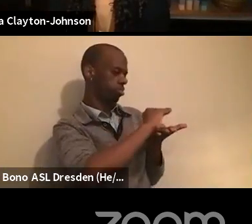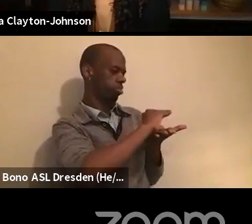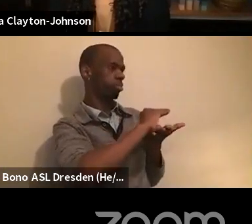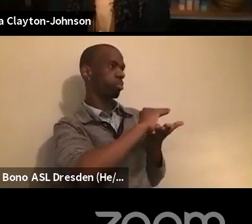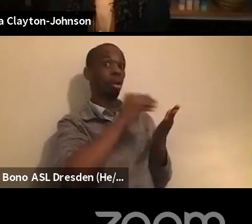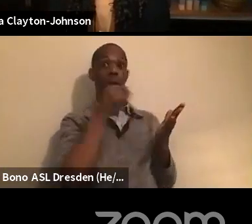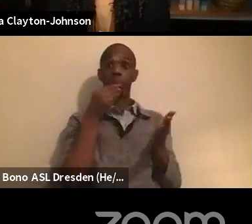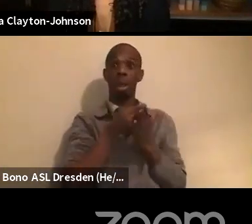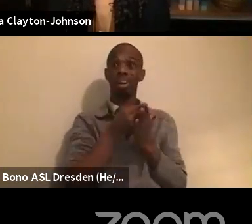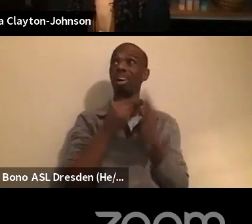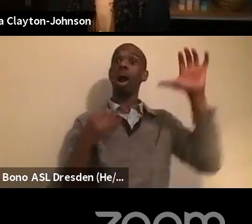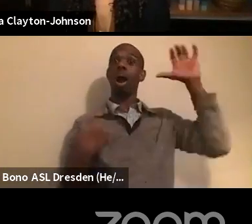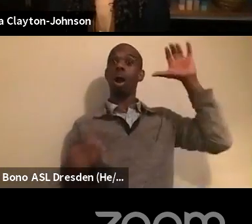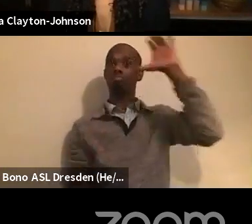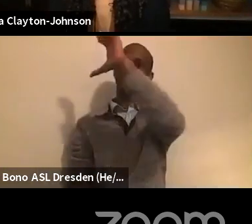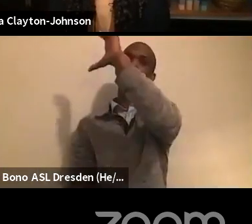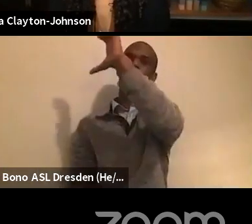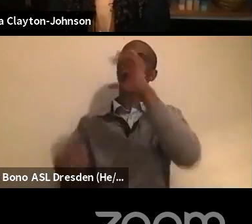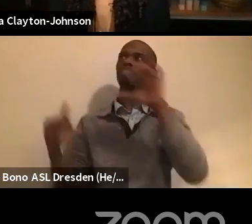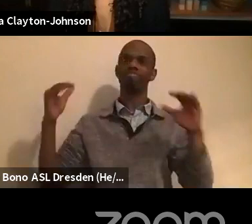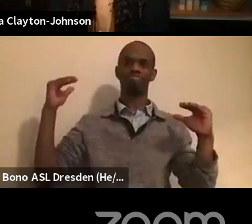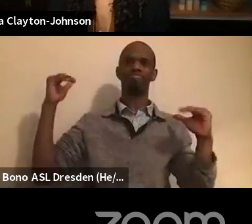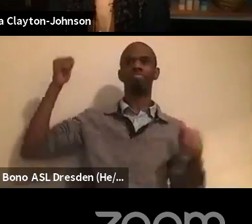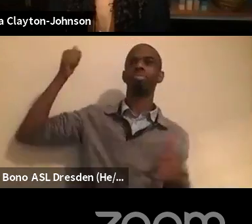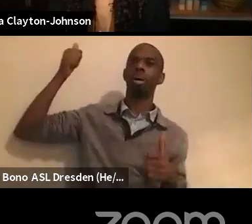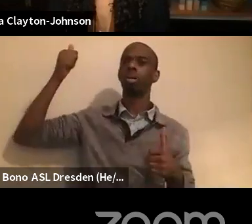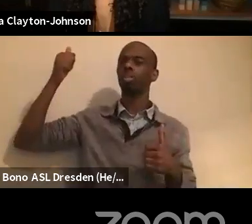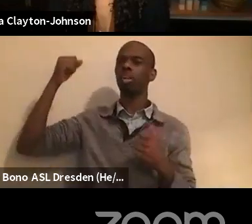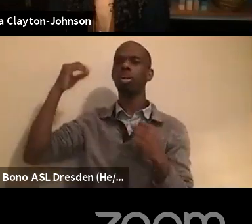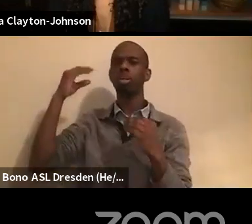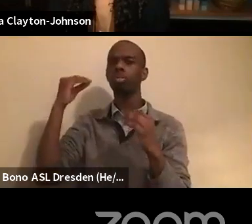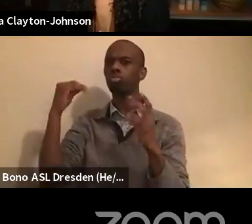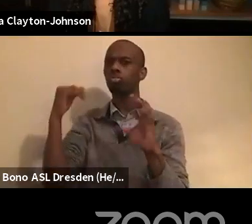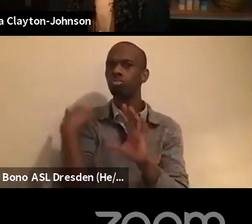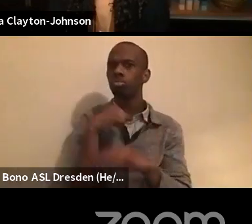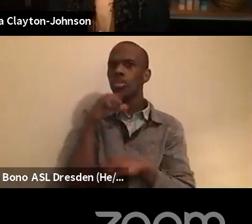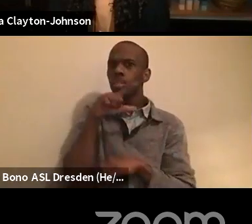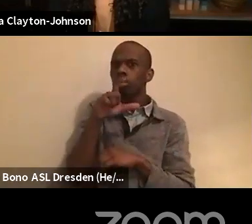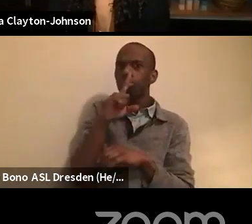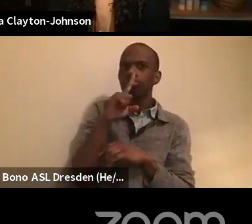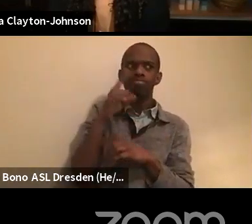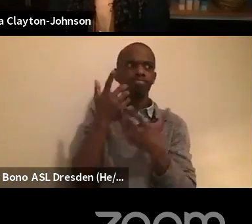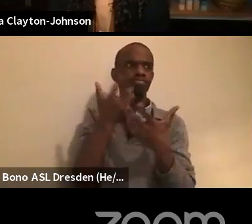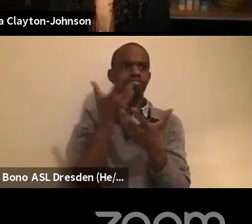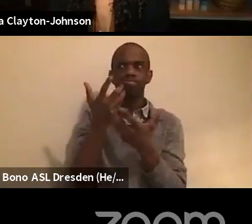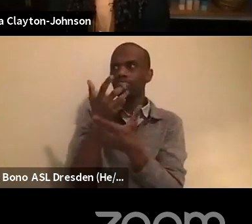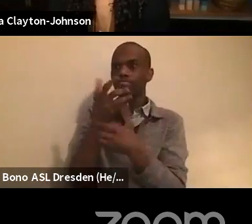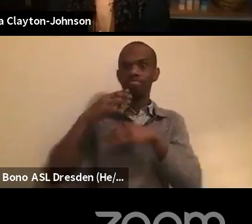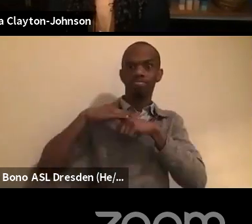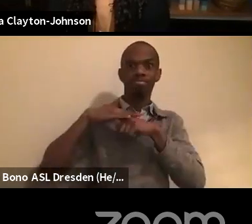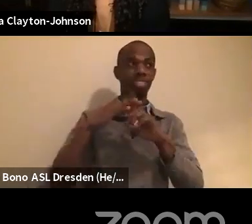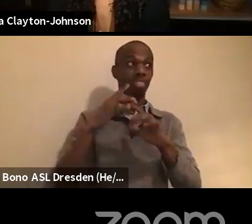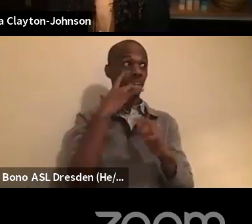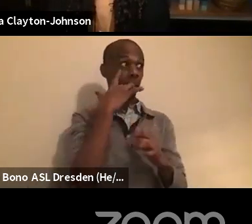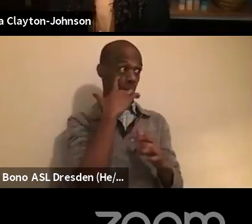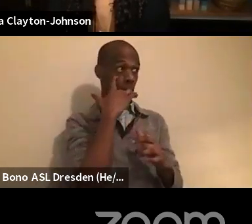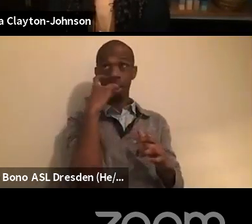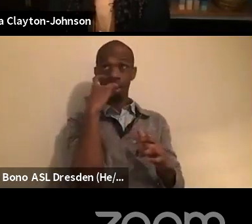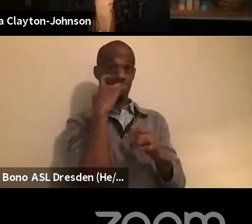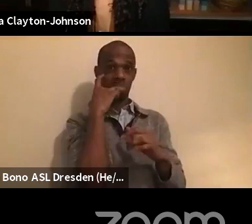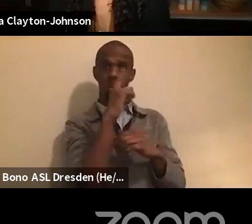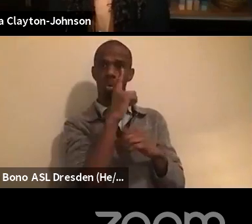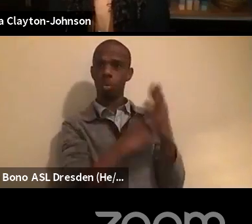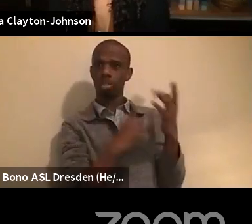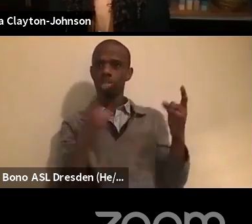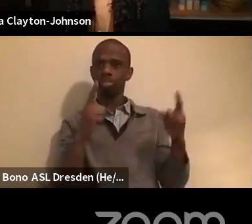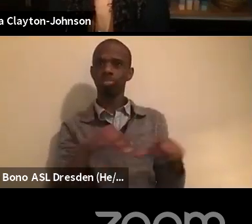impoverishment of Americans and that these widespread, uh, expansion of poverty within our communities. It, it literally is